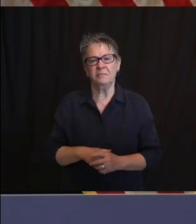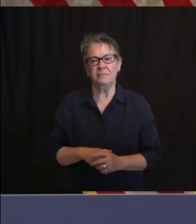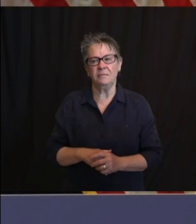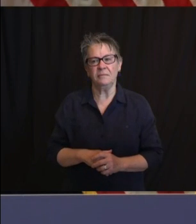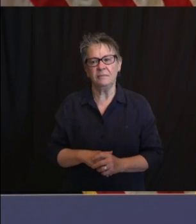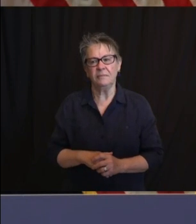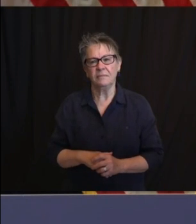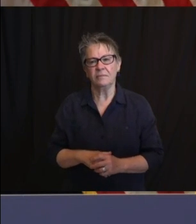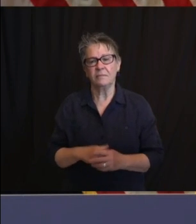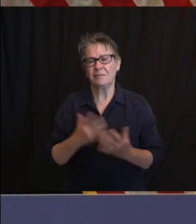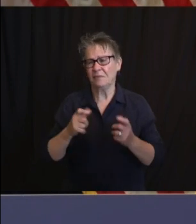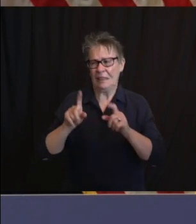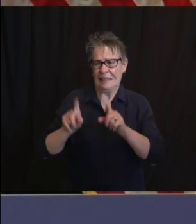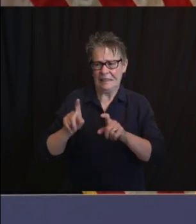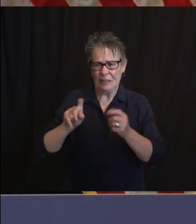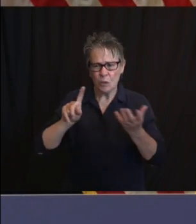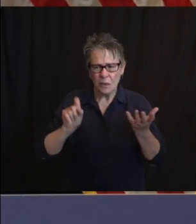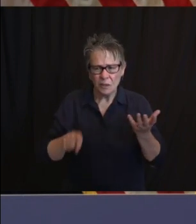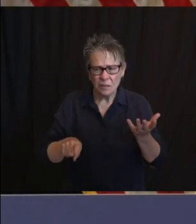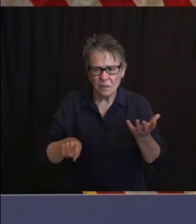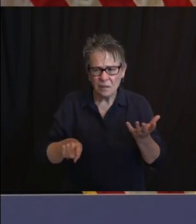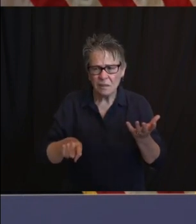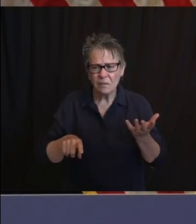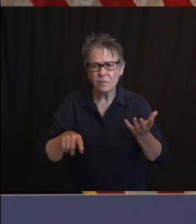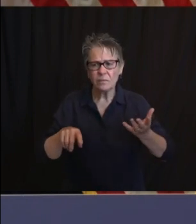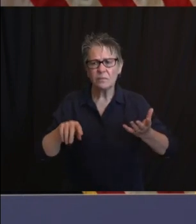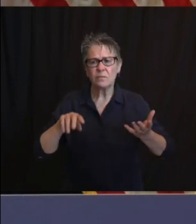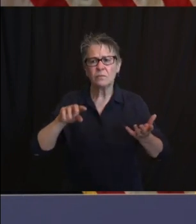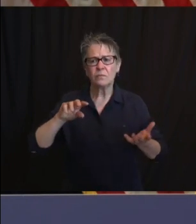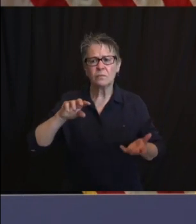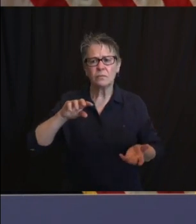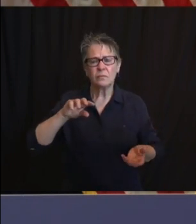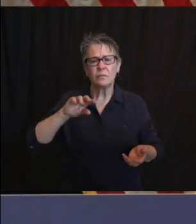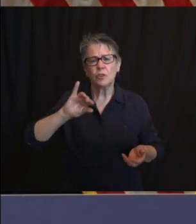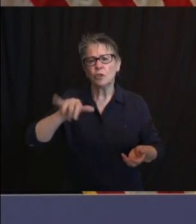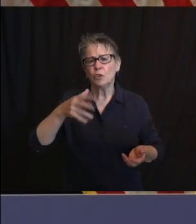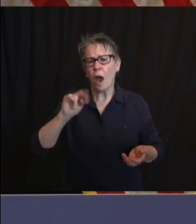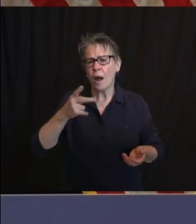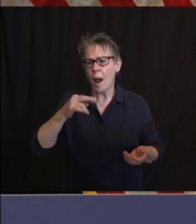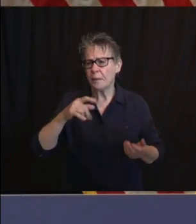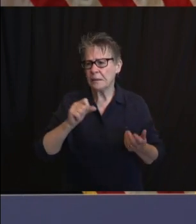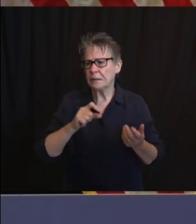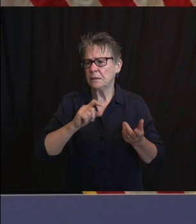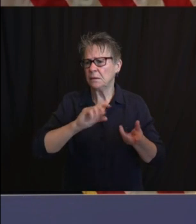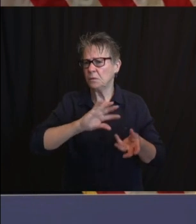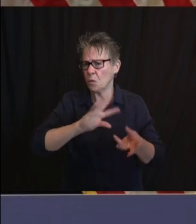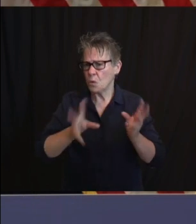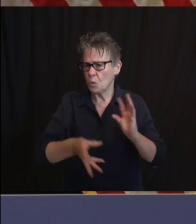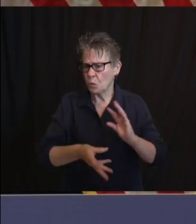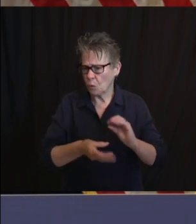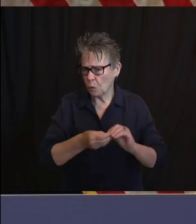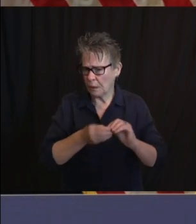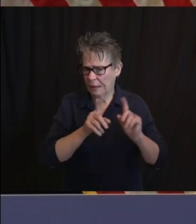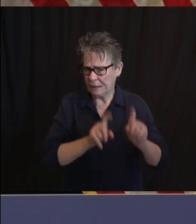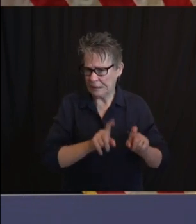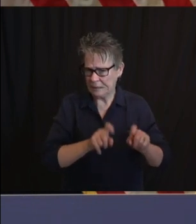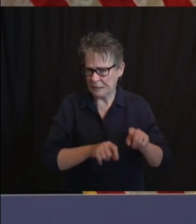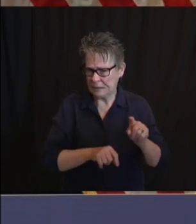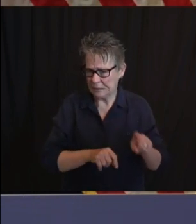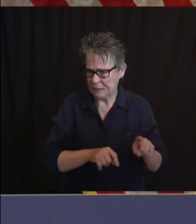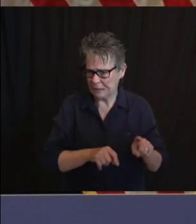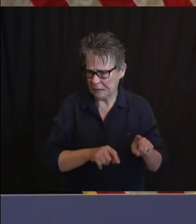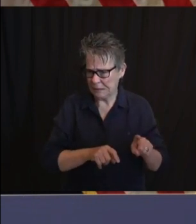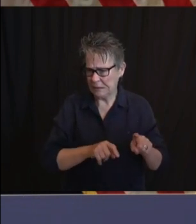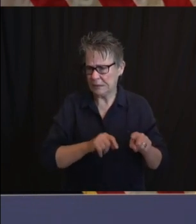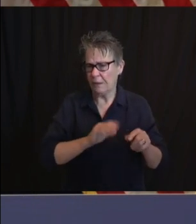Johns Hopkins' website is based on total tests of all time. The ranking that we share today is on a rolling seven-day average,